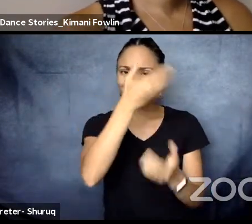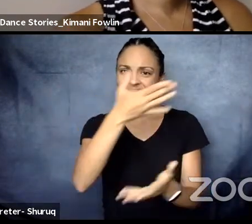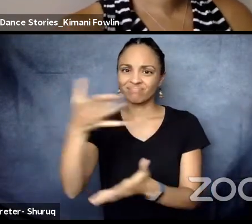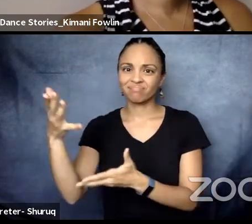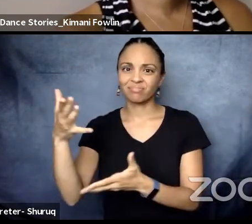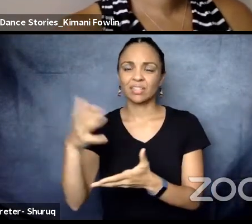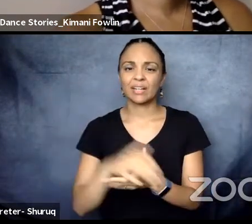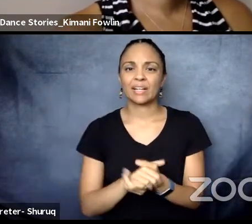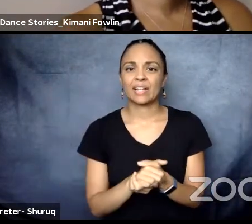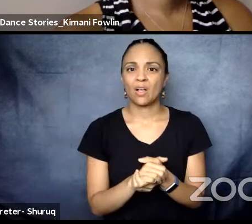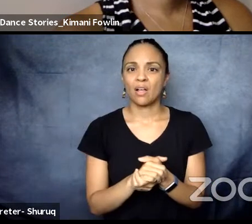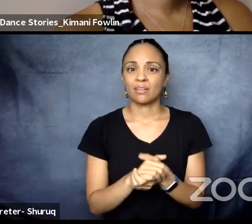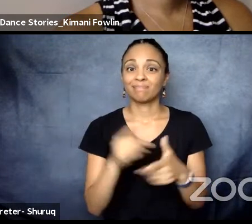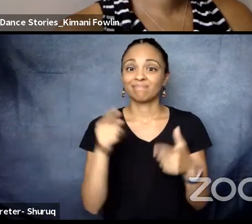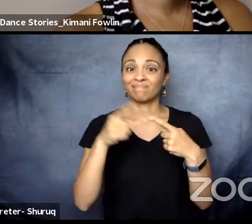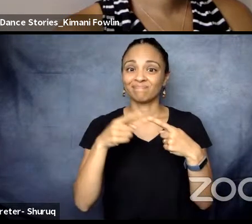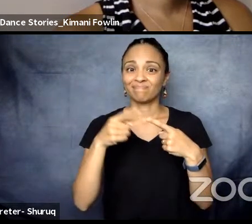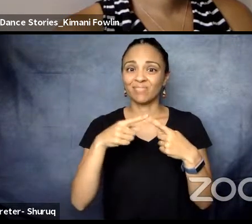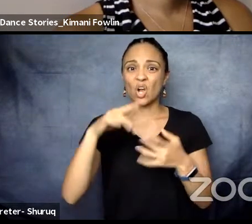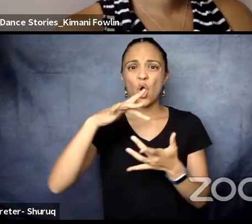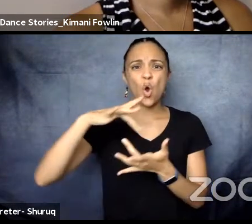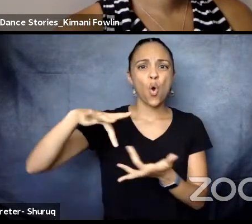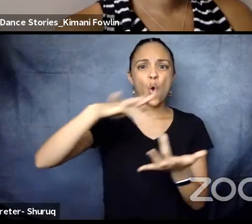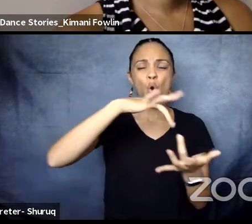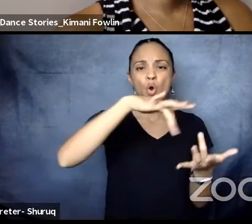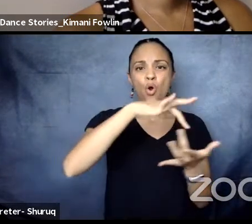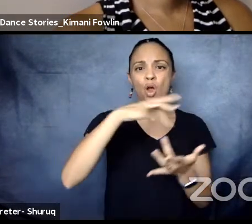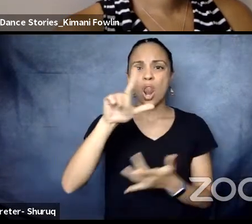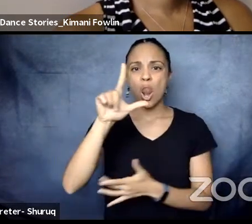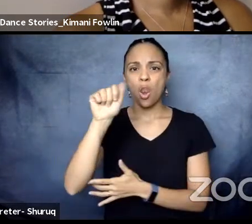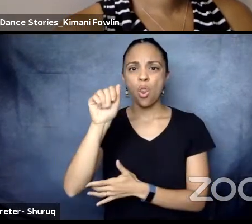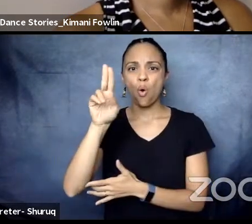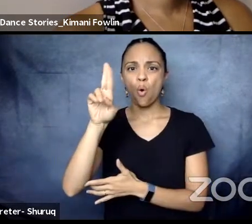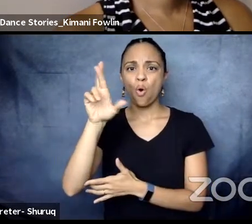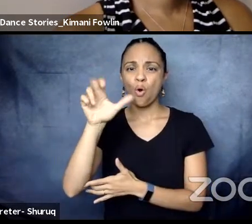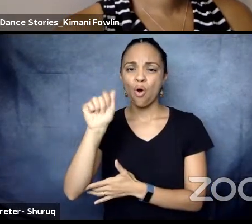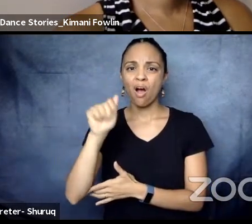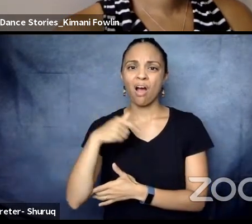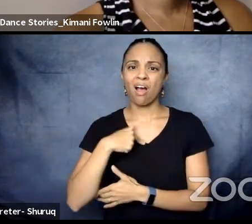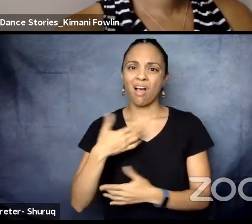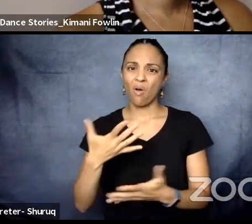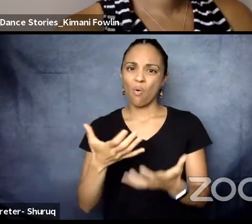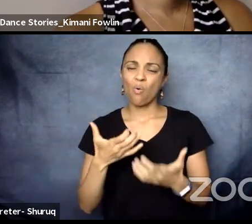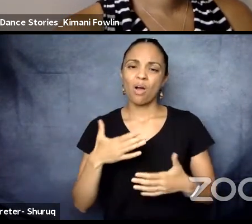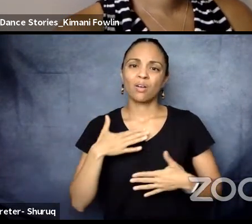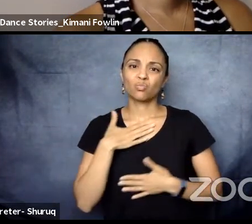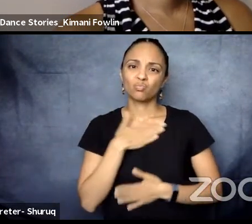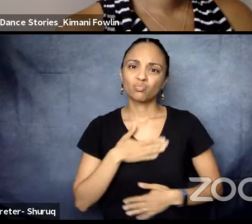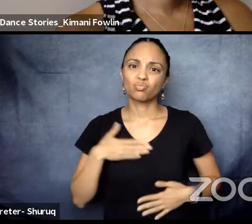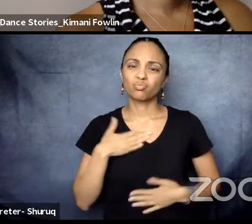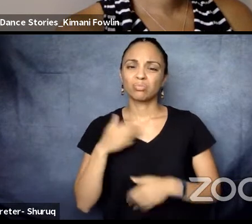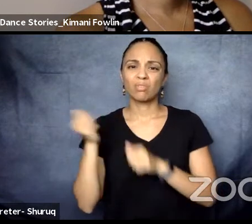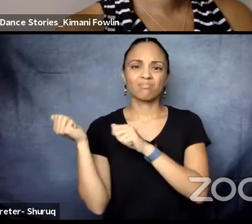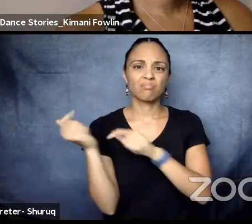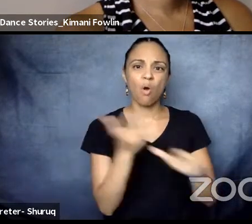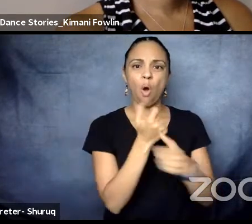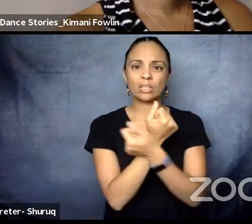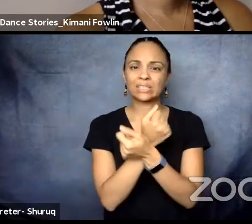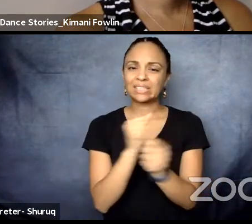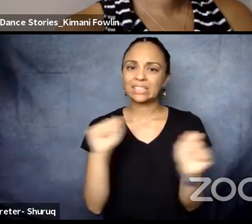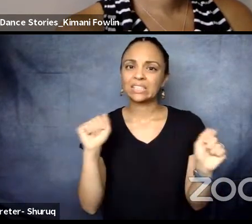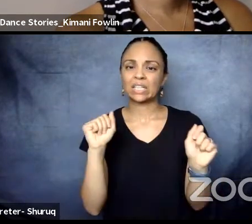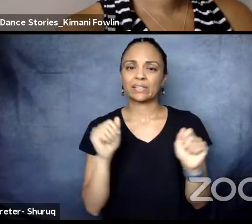Hurricane Laura, and I want to send up positive energy to all of our viewers and just everyone in the country. want to hope that everyone stays safe in its path.